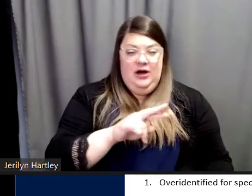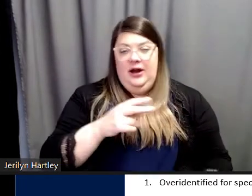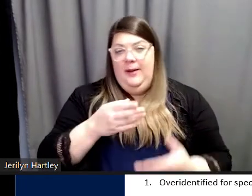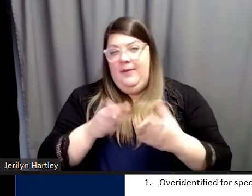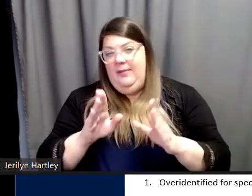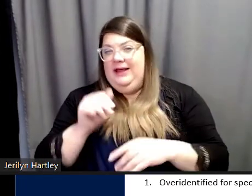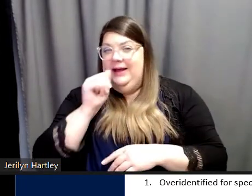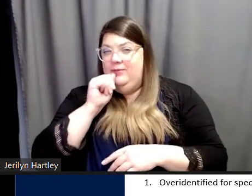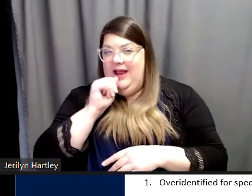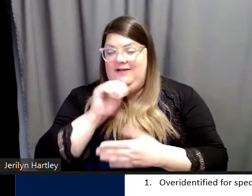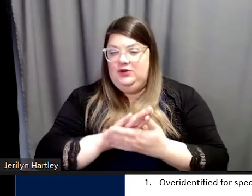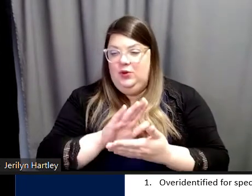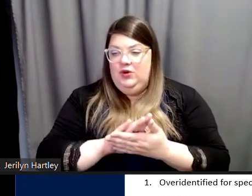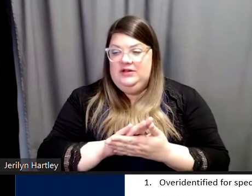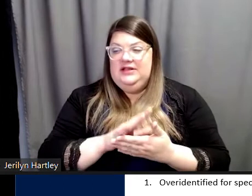amount of resources?